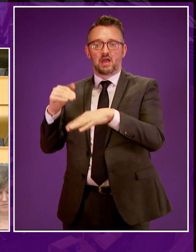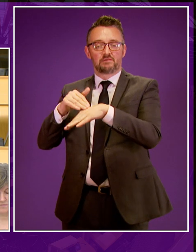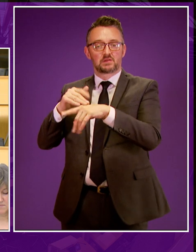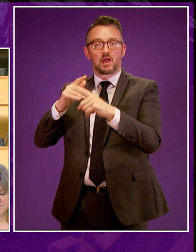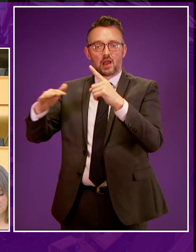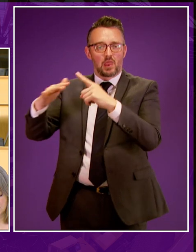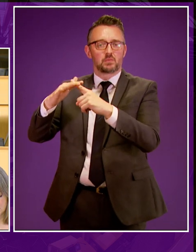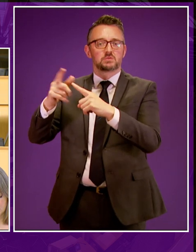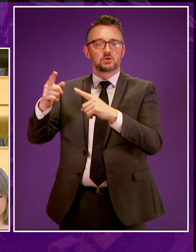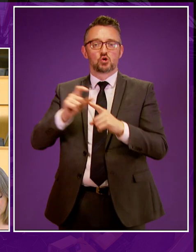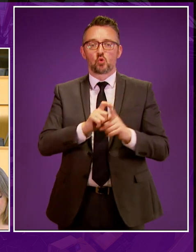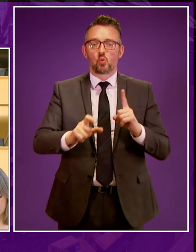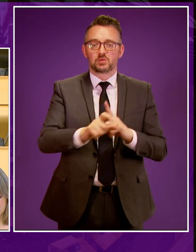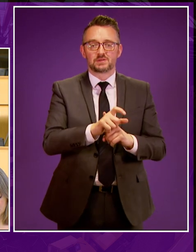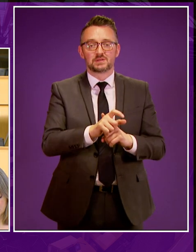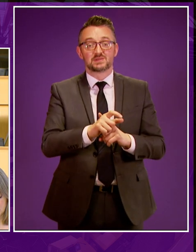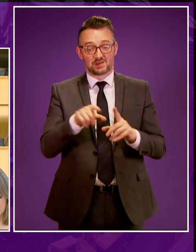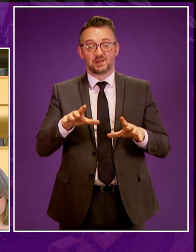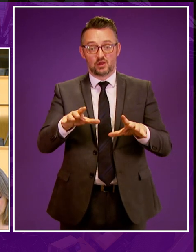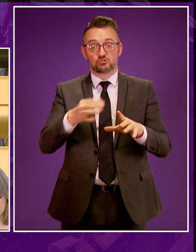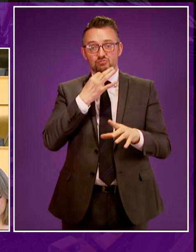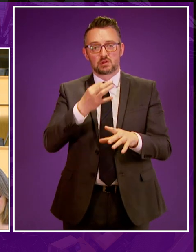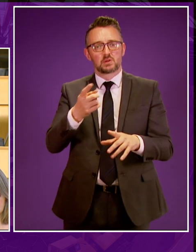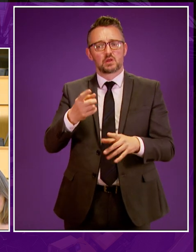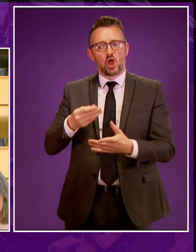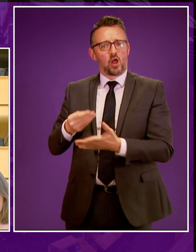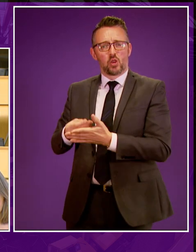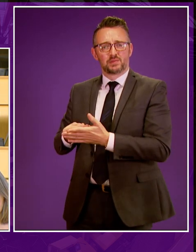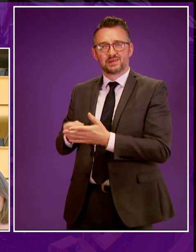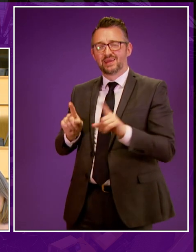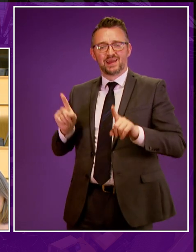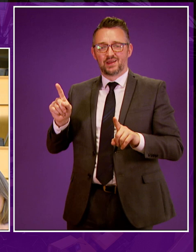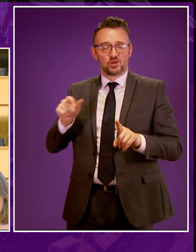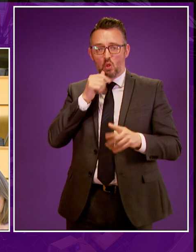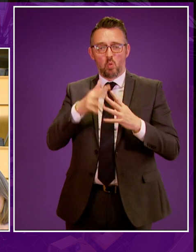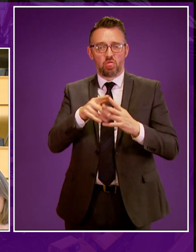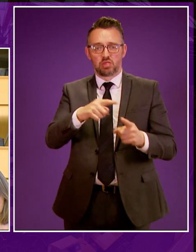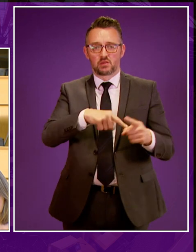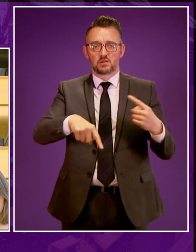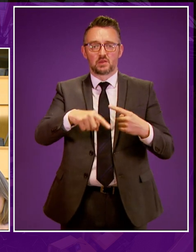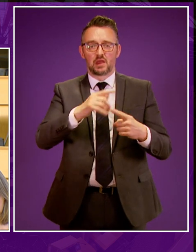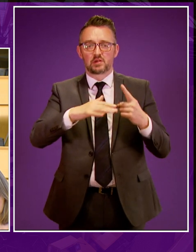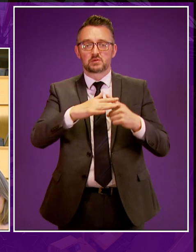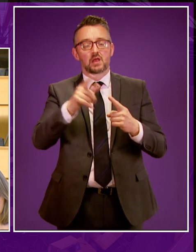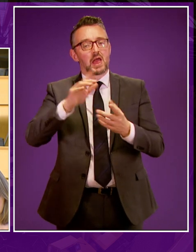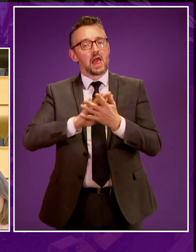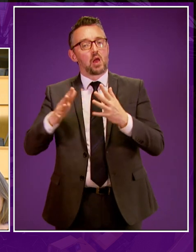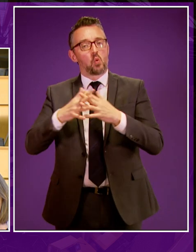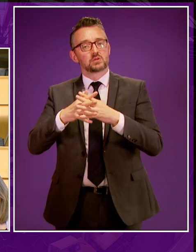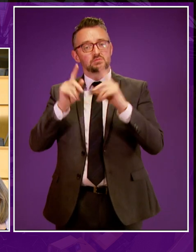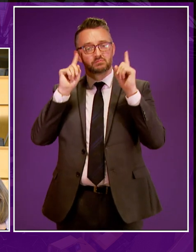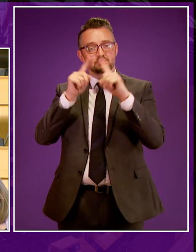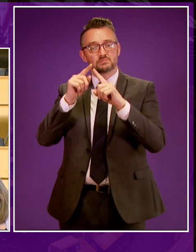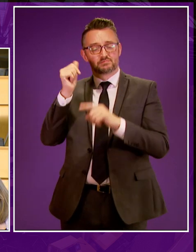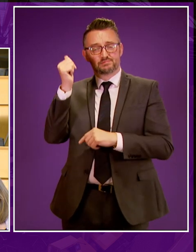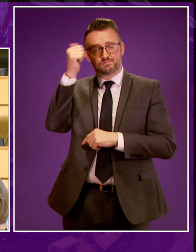communities far outweigh the economic benefits that they could ever deliver. It's just not worth it. Professor John Underhill, Heriot-Watt University's chief